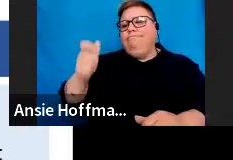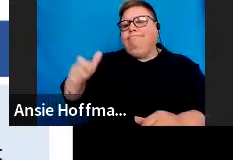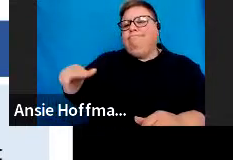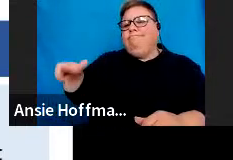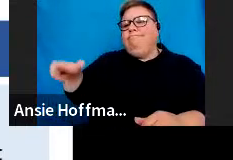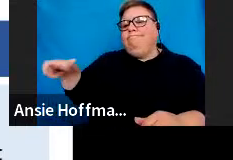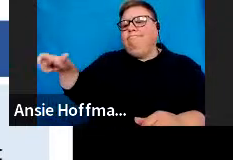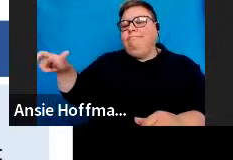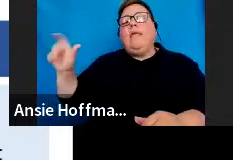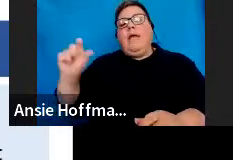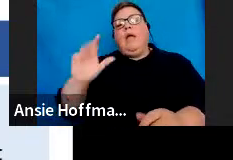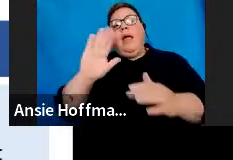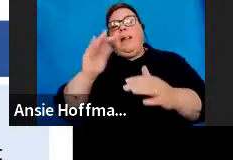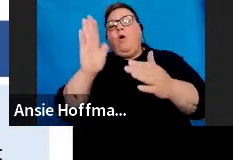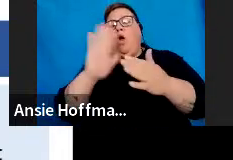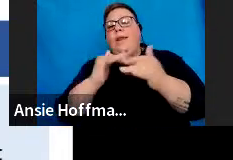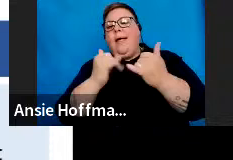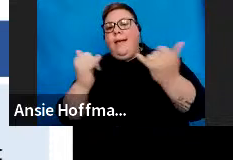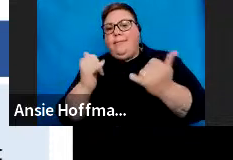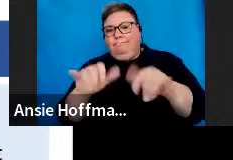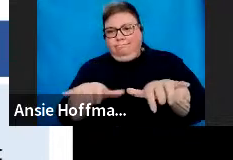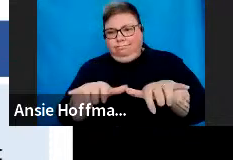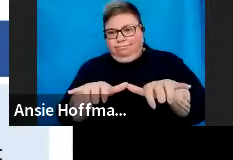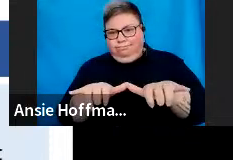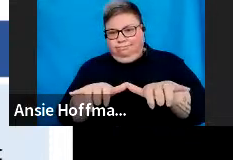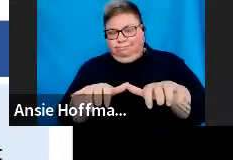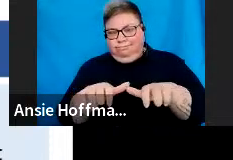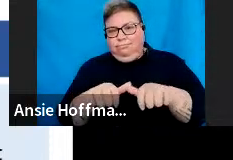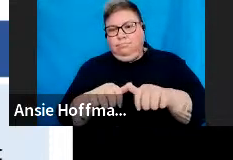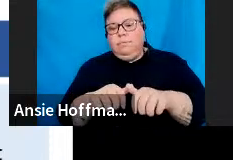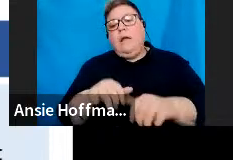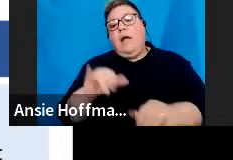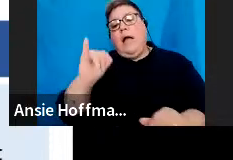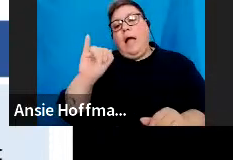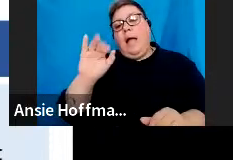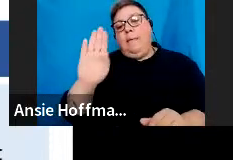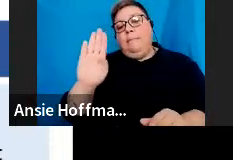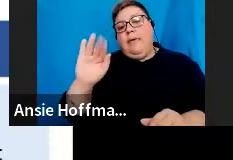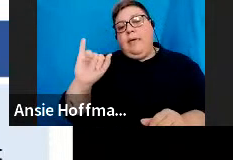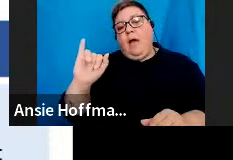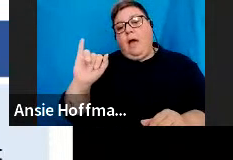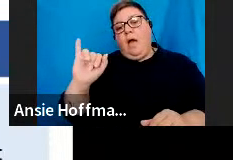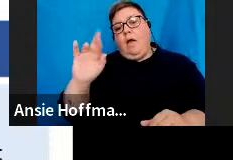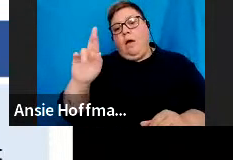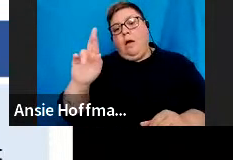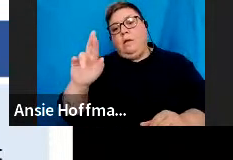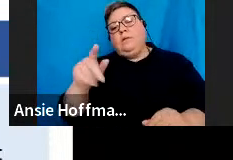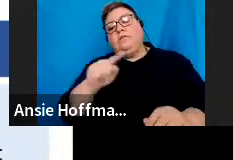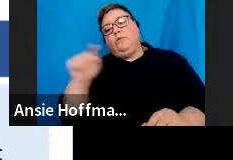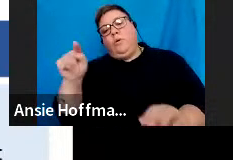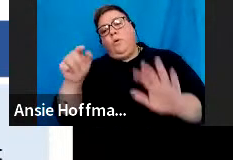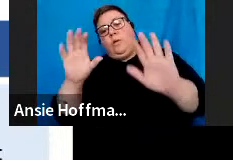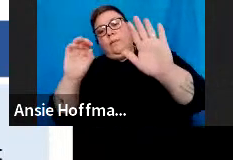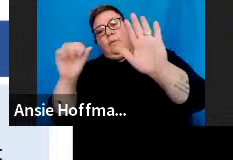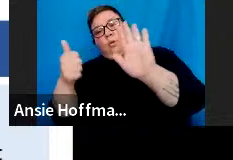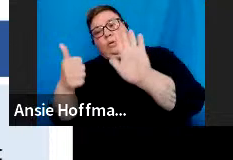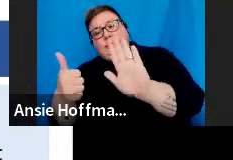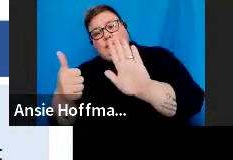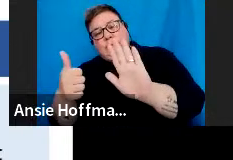online. The interface specification IBIR stroke 006 and the